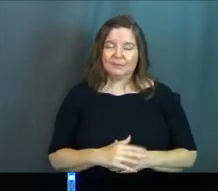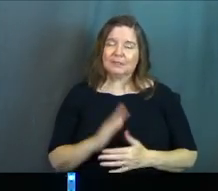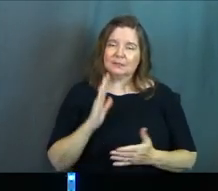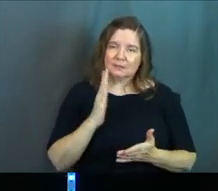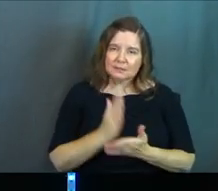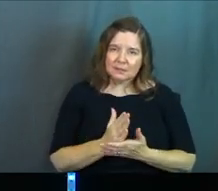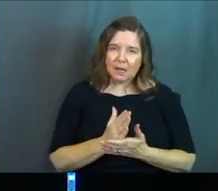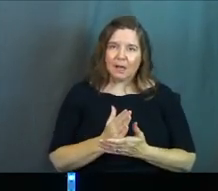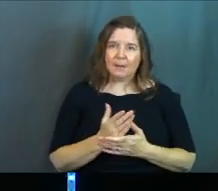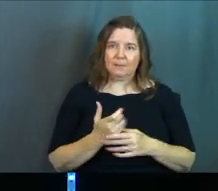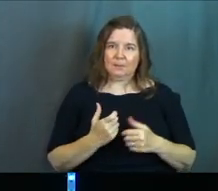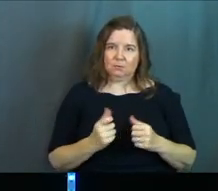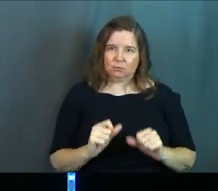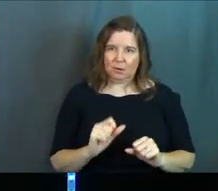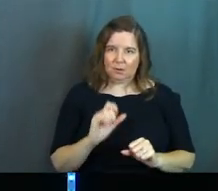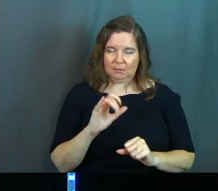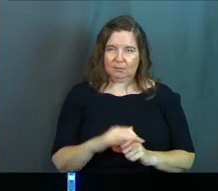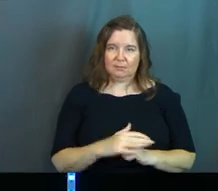Stop all your striving.